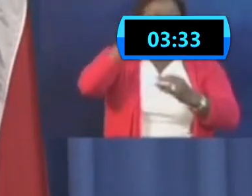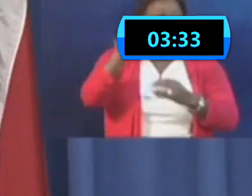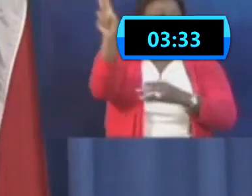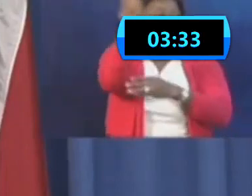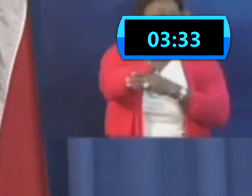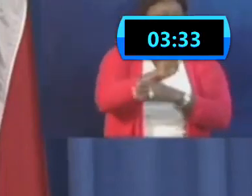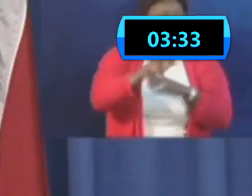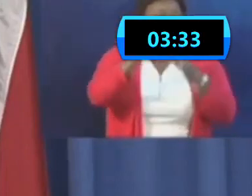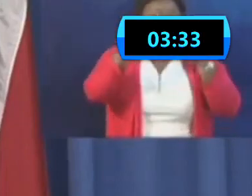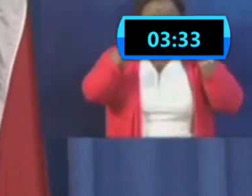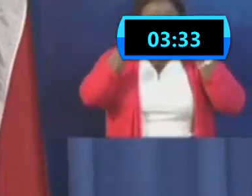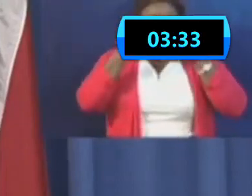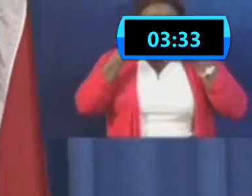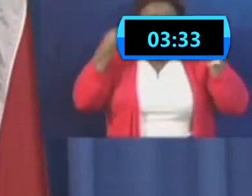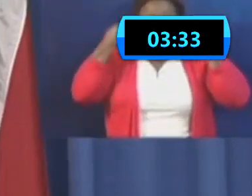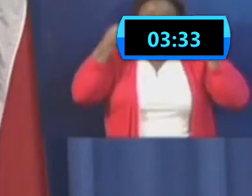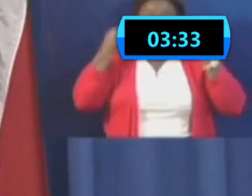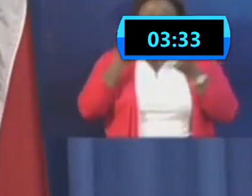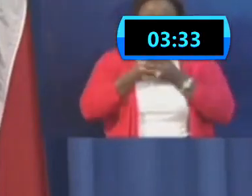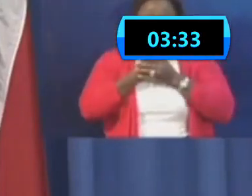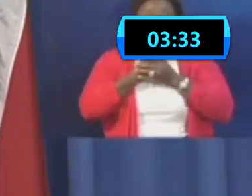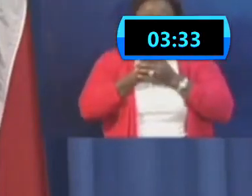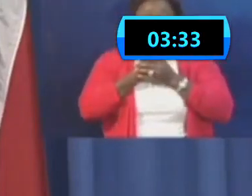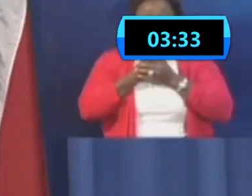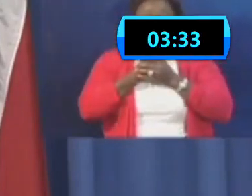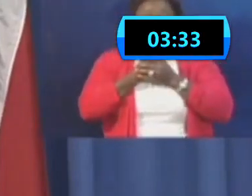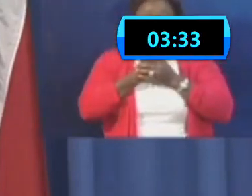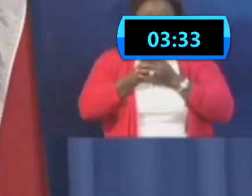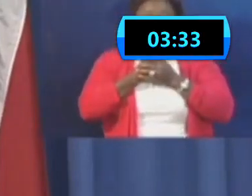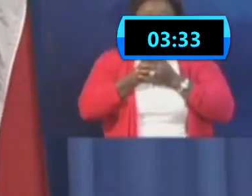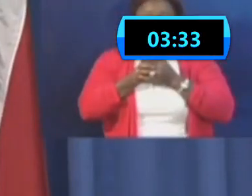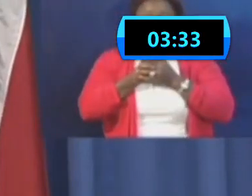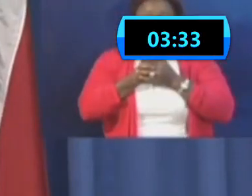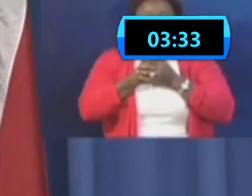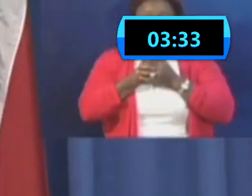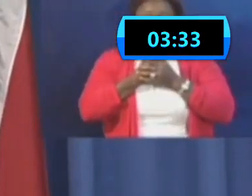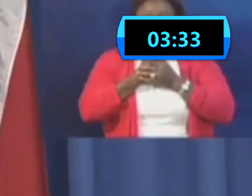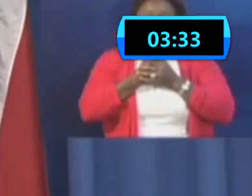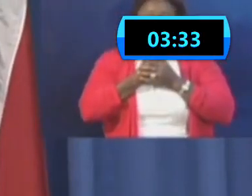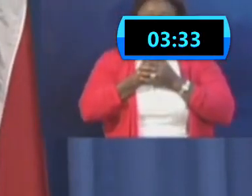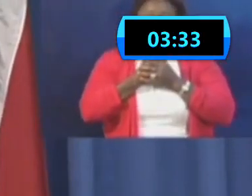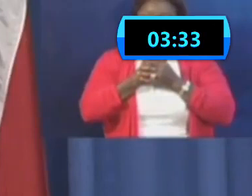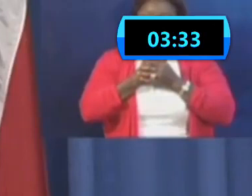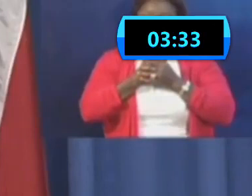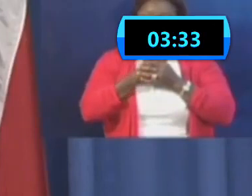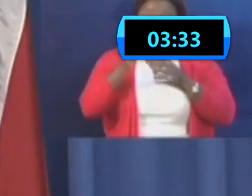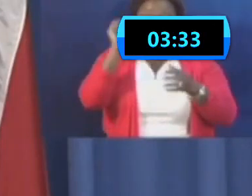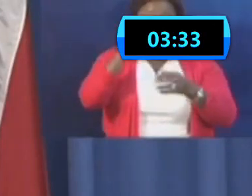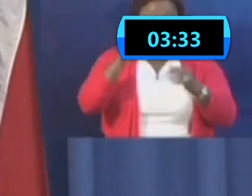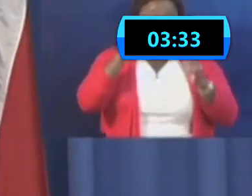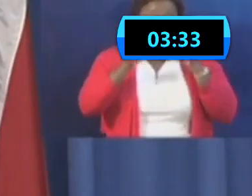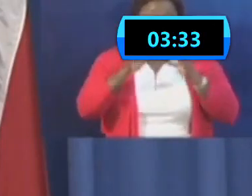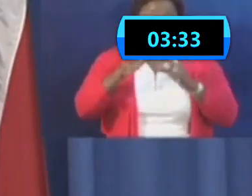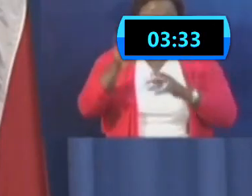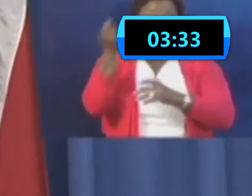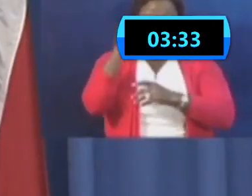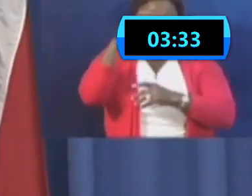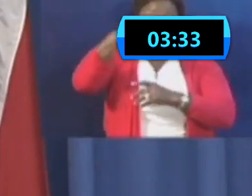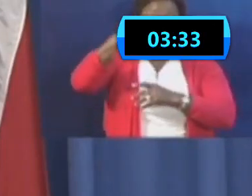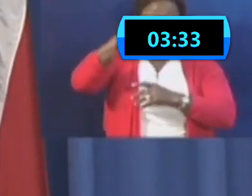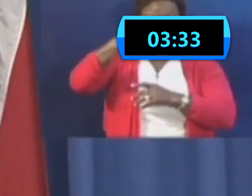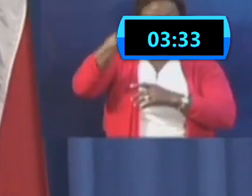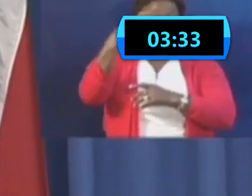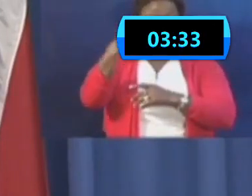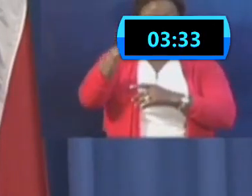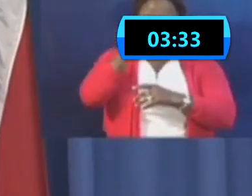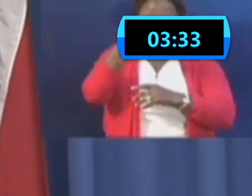to be difficult from an enforcement point of view. Especially, for example, we're all familiar with PH drivers. So they're not going to